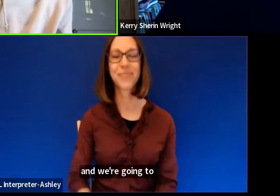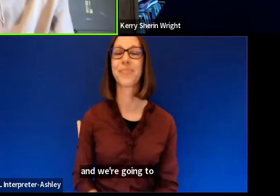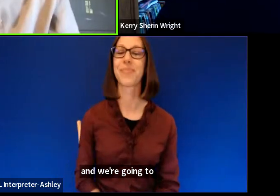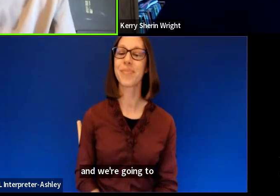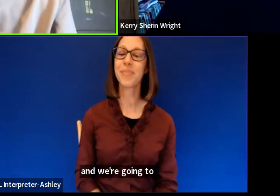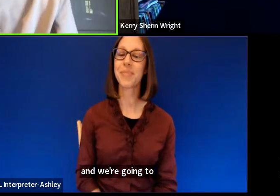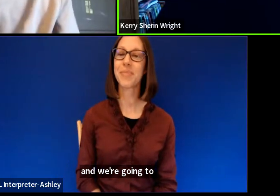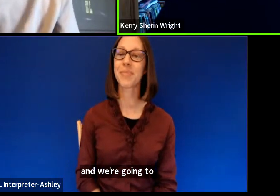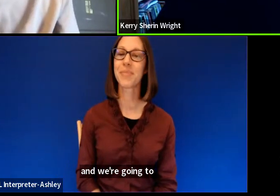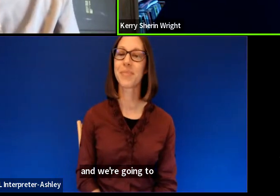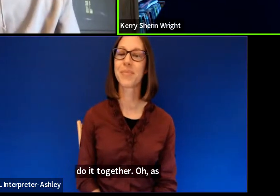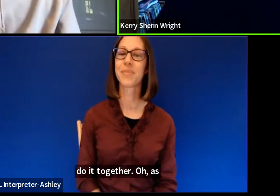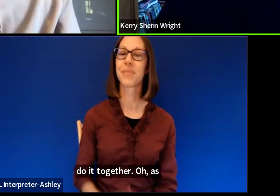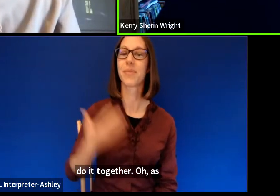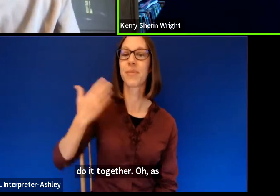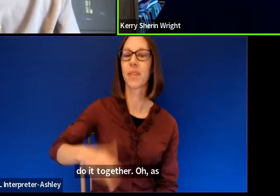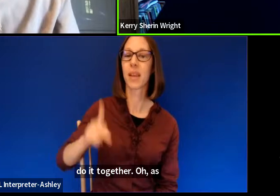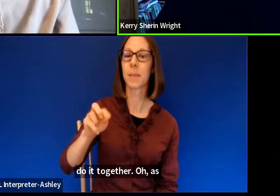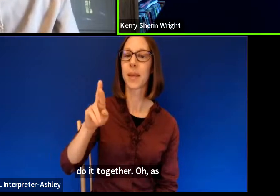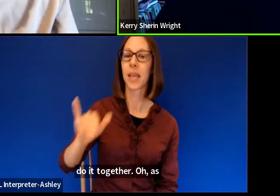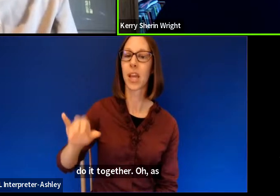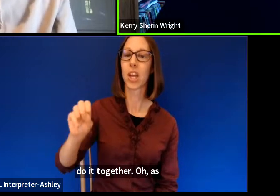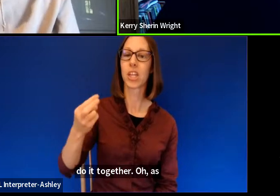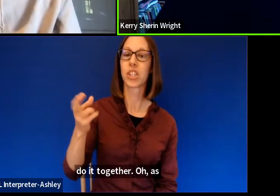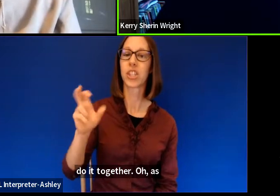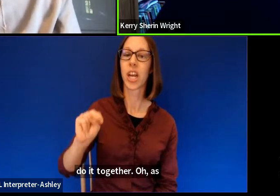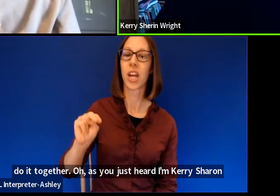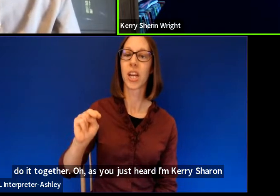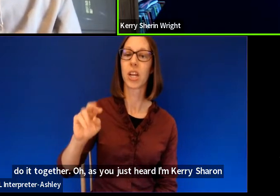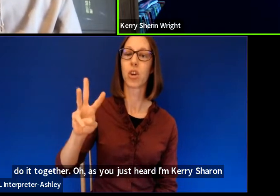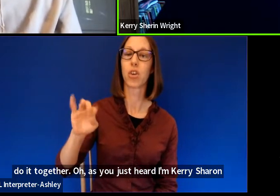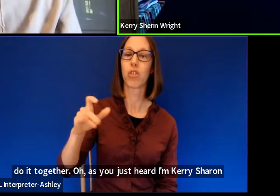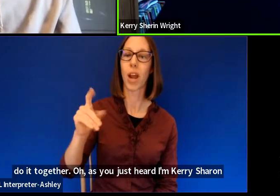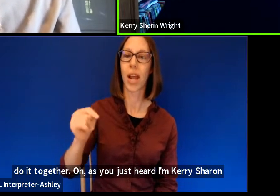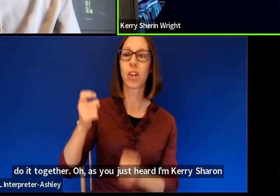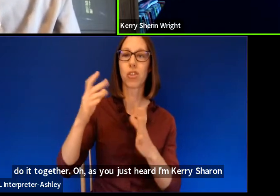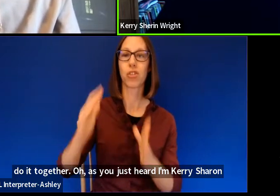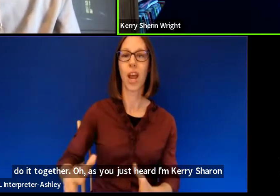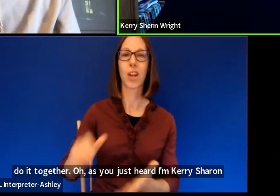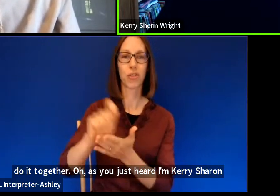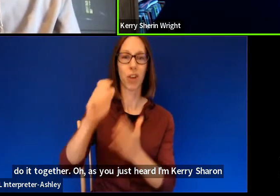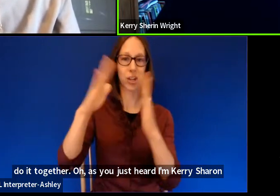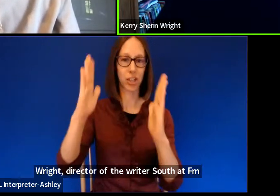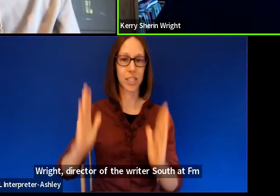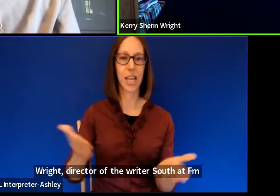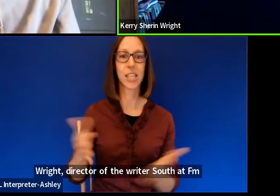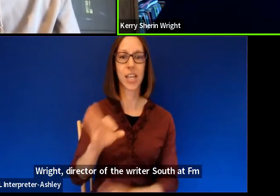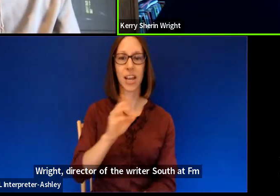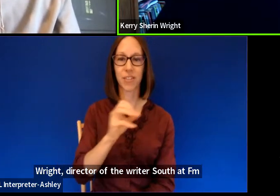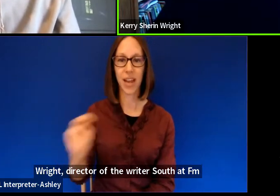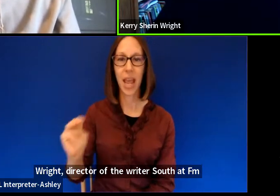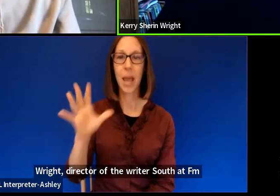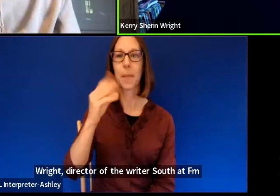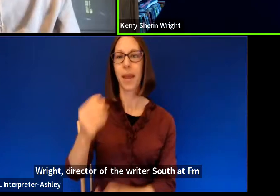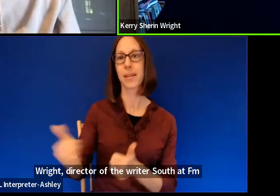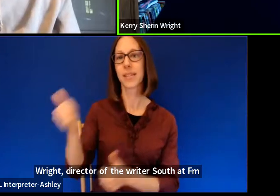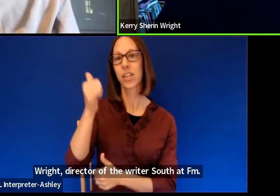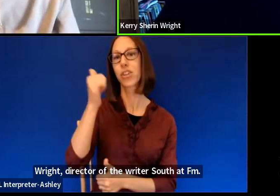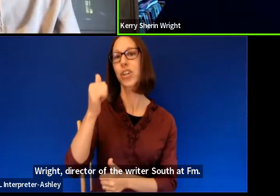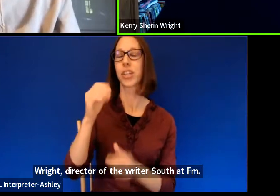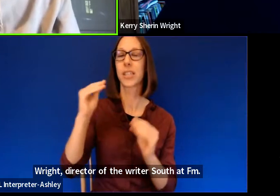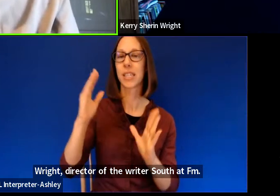As you just heard, I'm Carrie Sharon Wright, Director of the Writer's House at FNM, and a Senior Teaching Professor in our English Department.